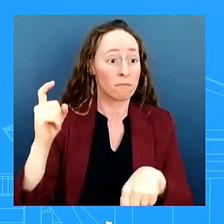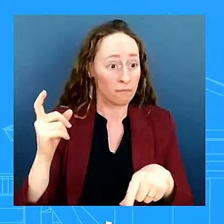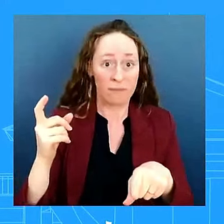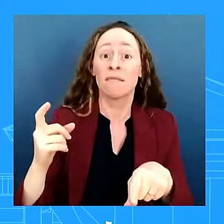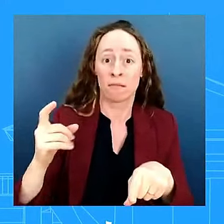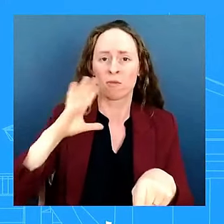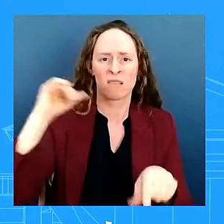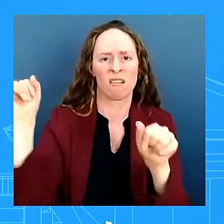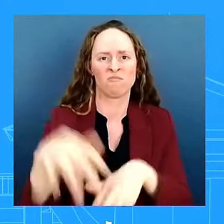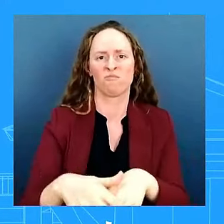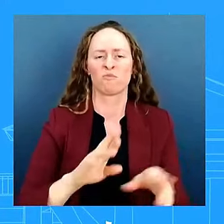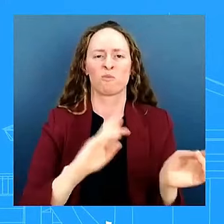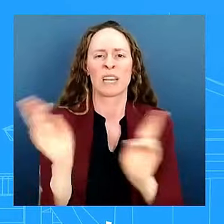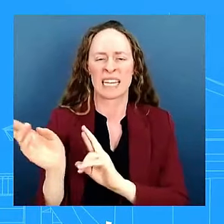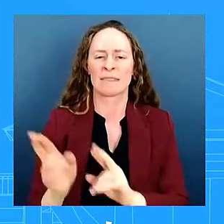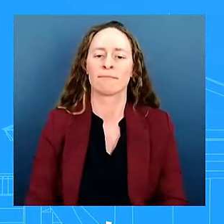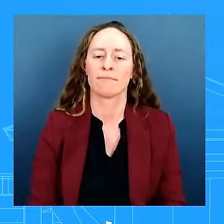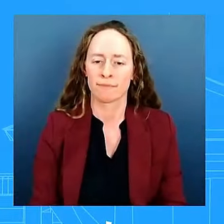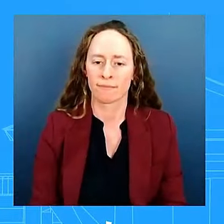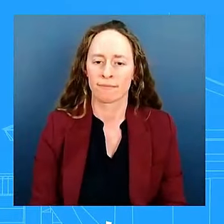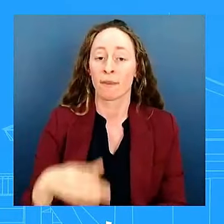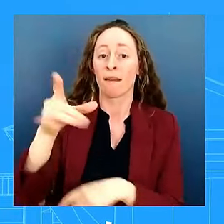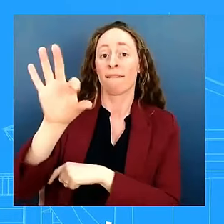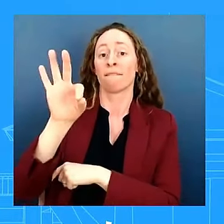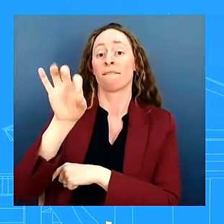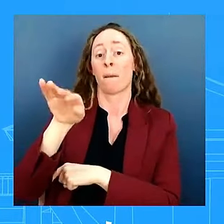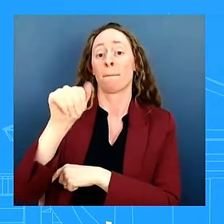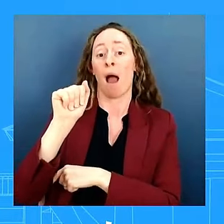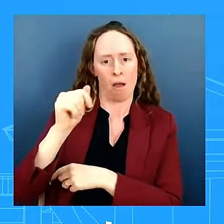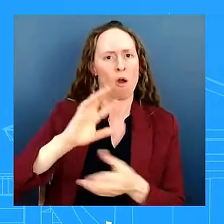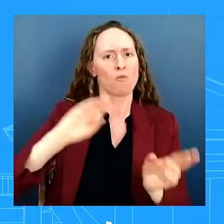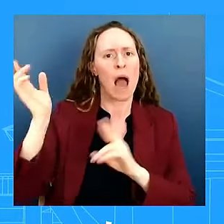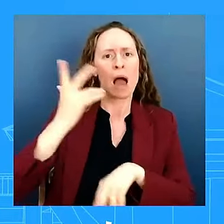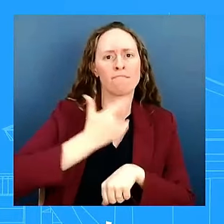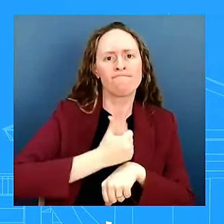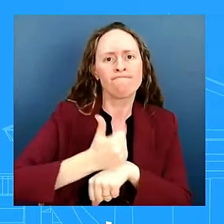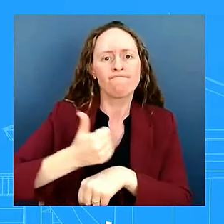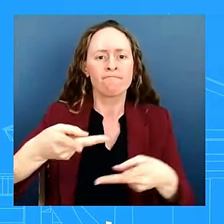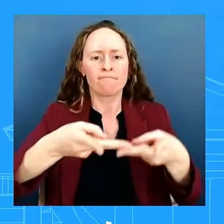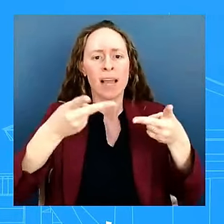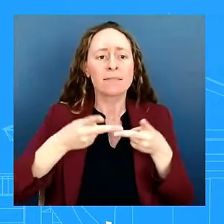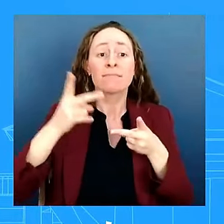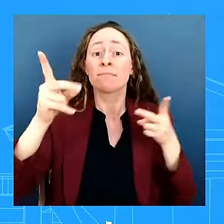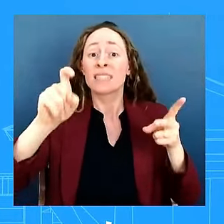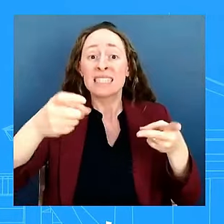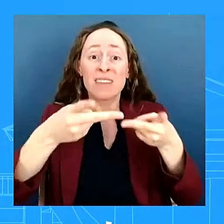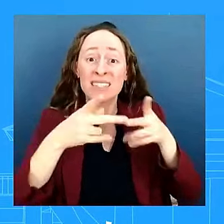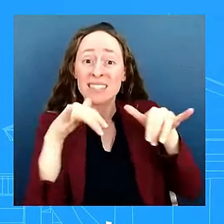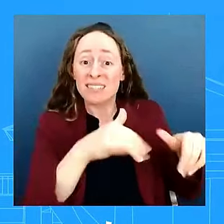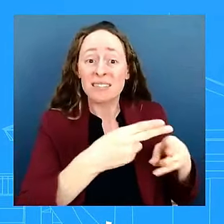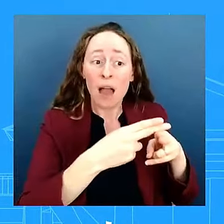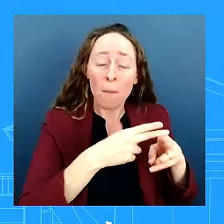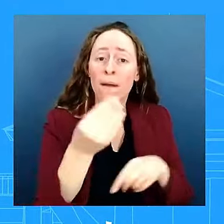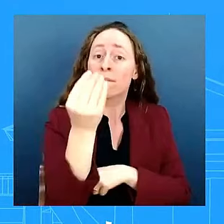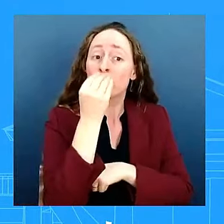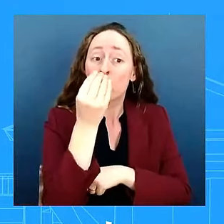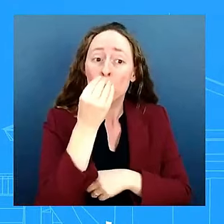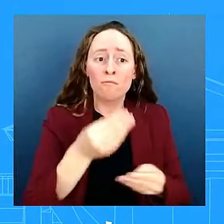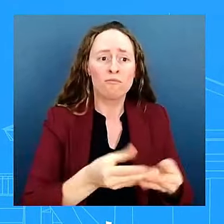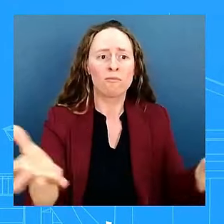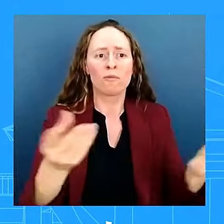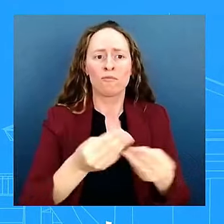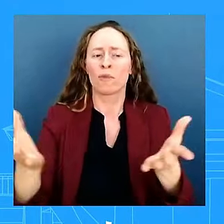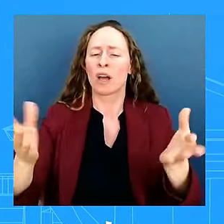-positioned more than 750 000 meals 1.2 million liters of water to support the needs of survivors we continue to